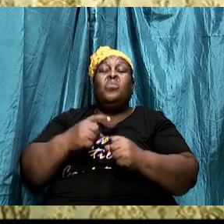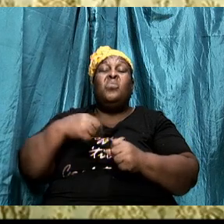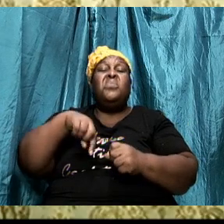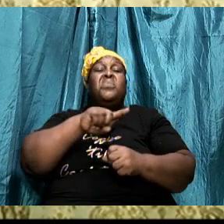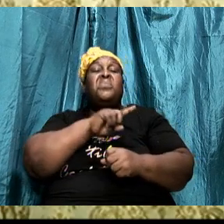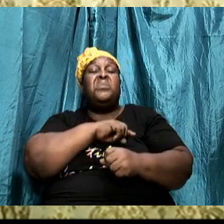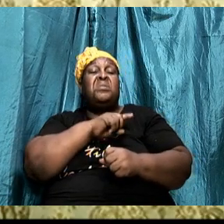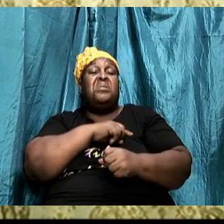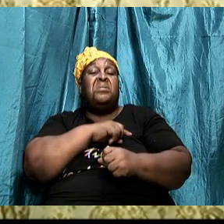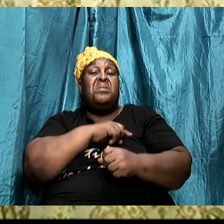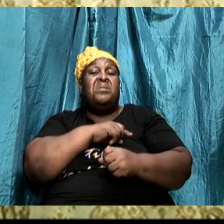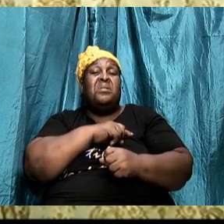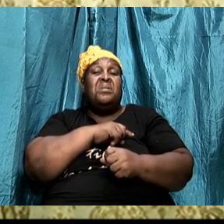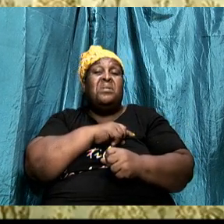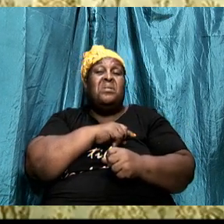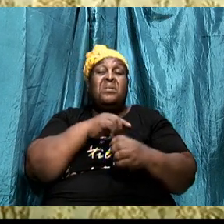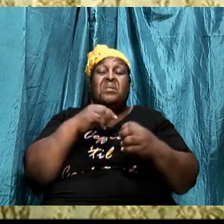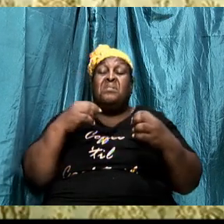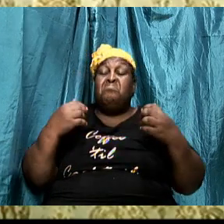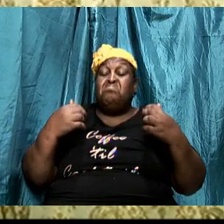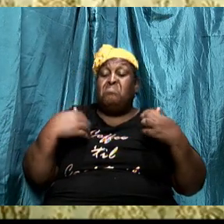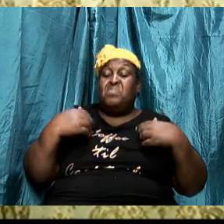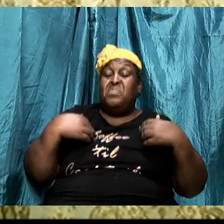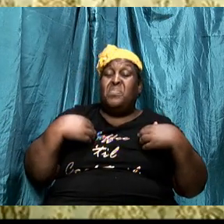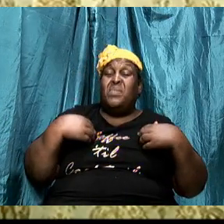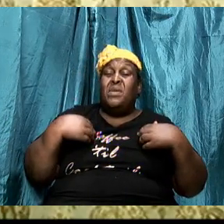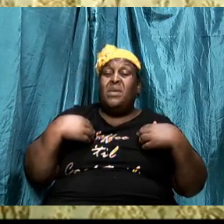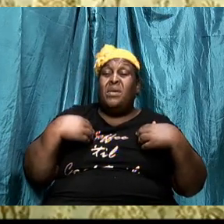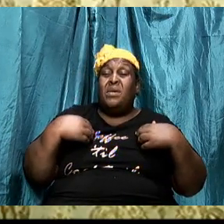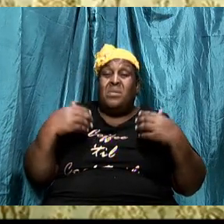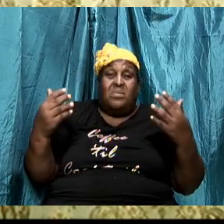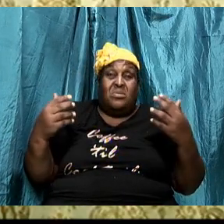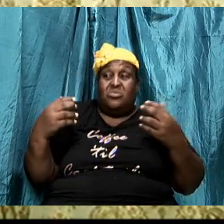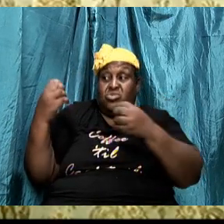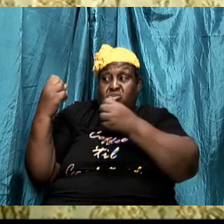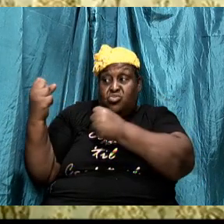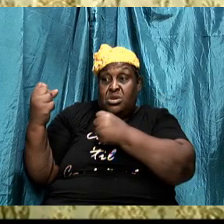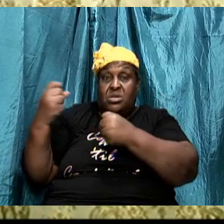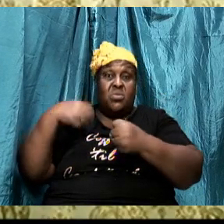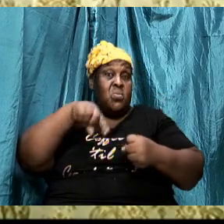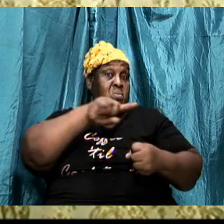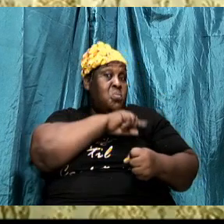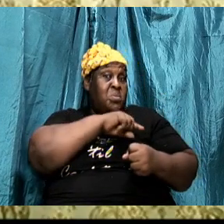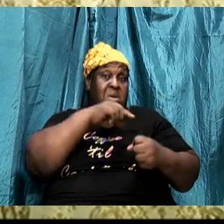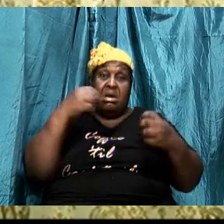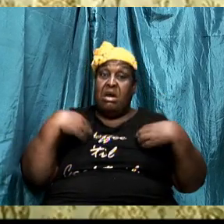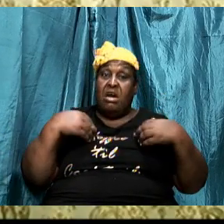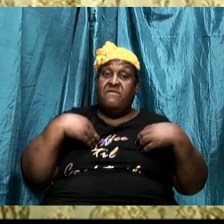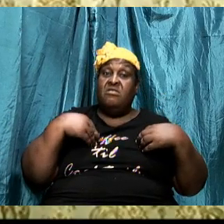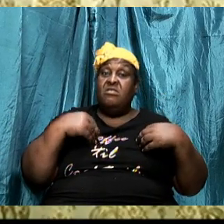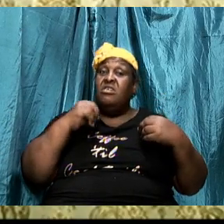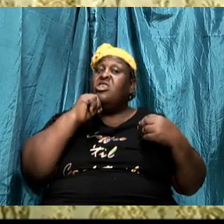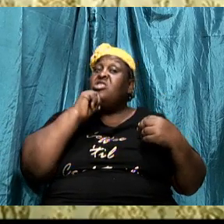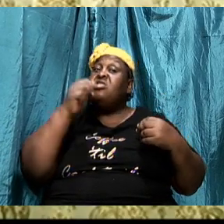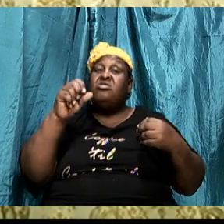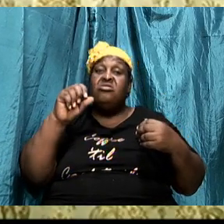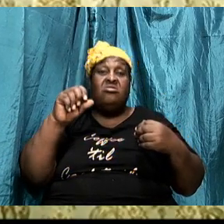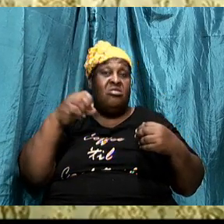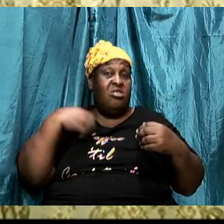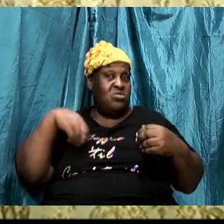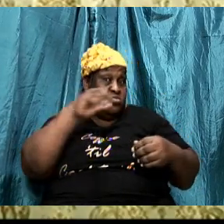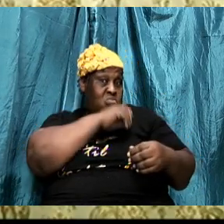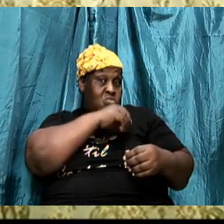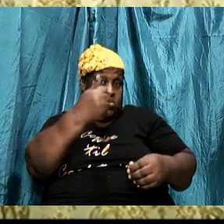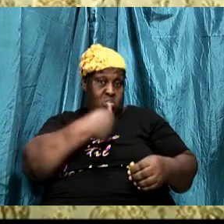have what we have, the strength that we have is not our own. Ultimately, it